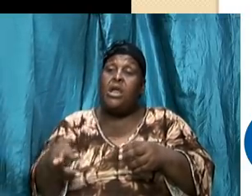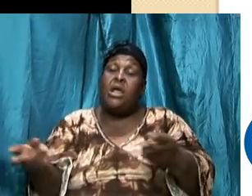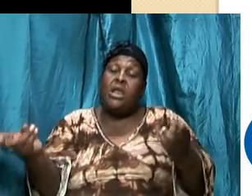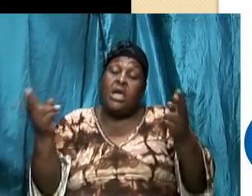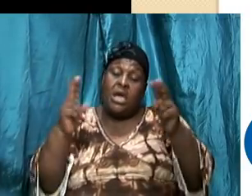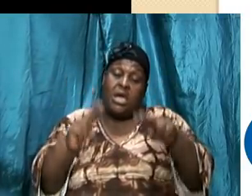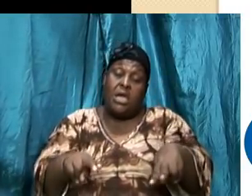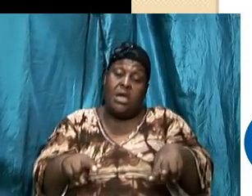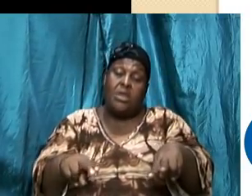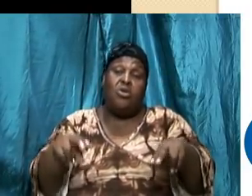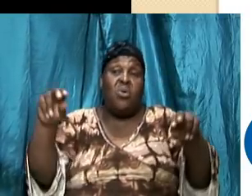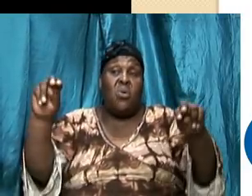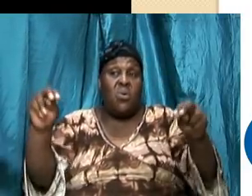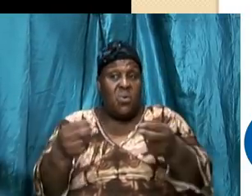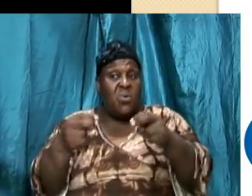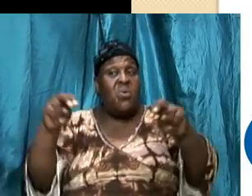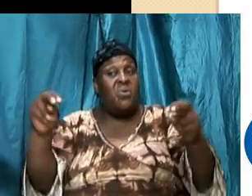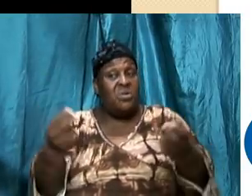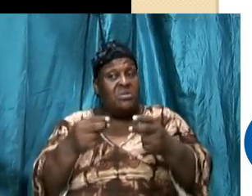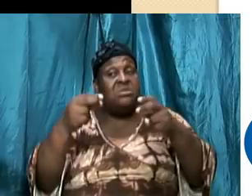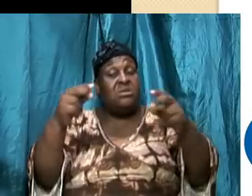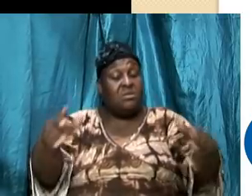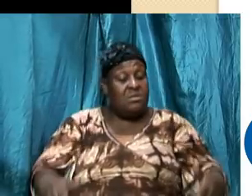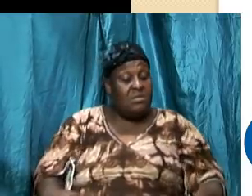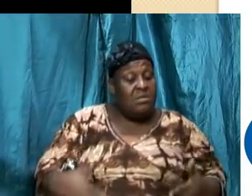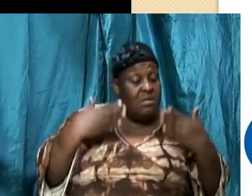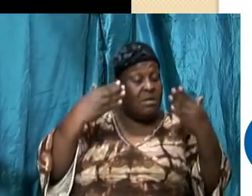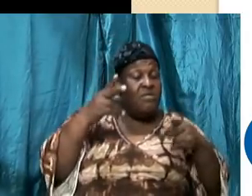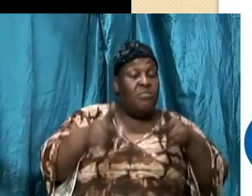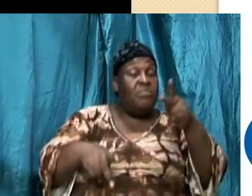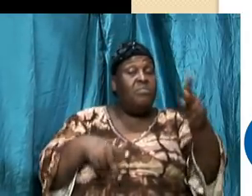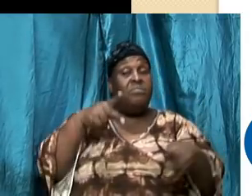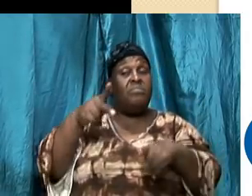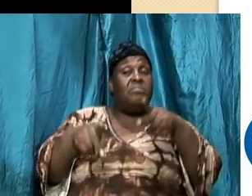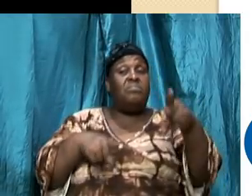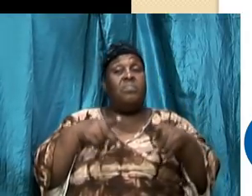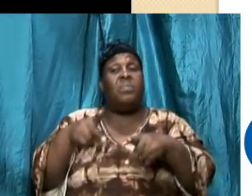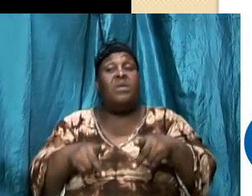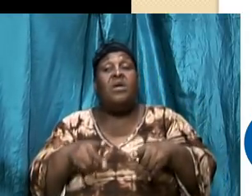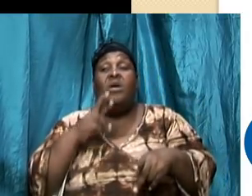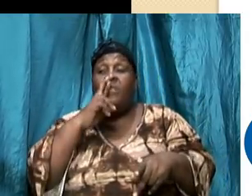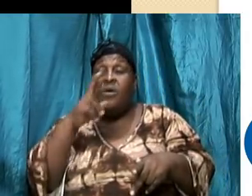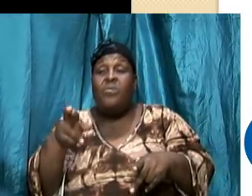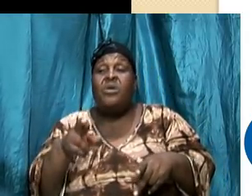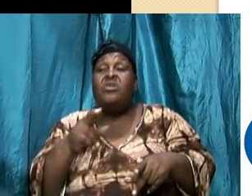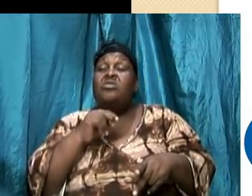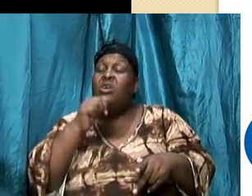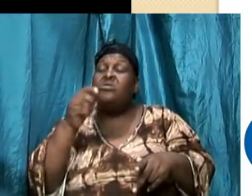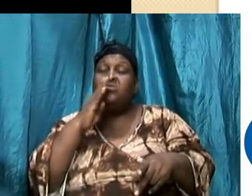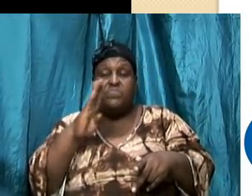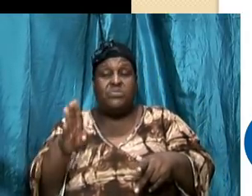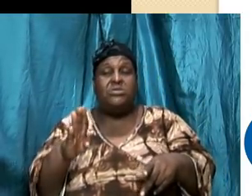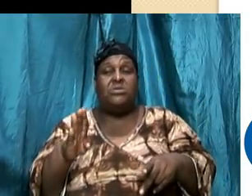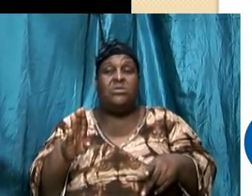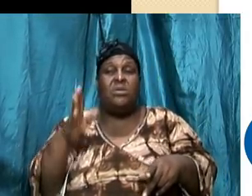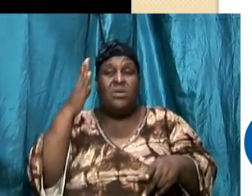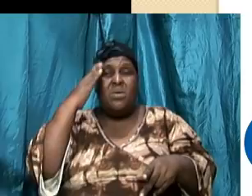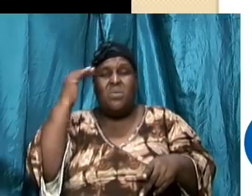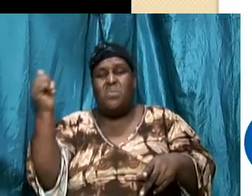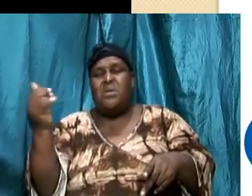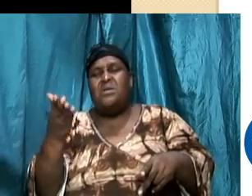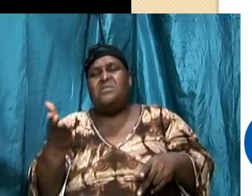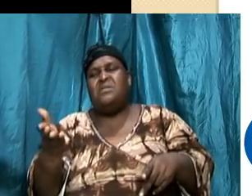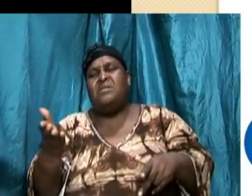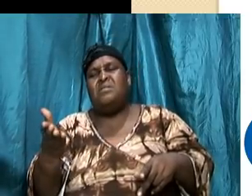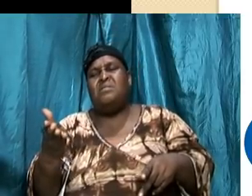things are affecting and impacting the lives of saints they are real and they are not to be why are they there